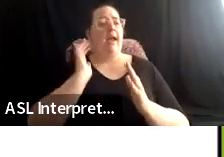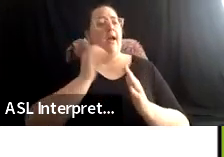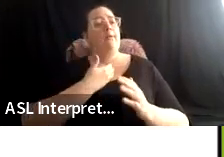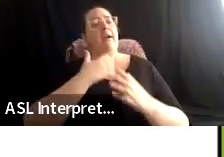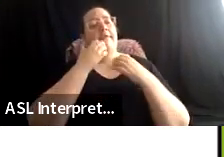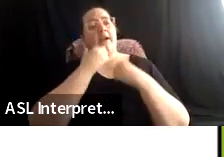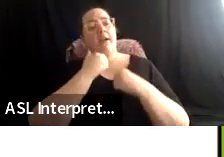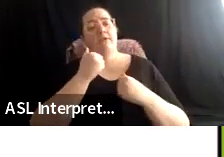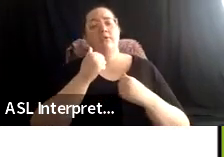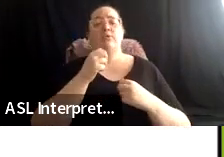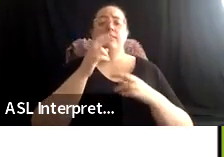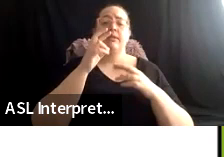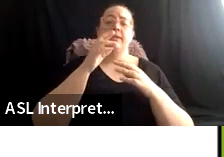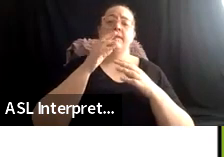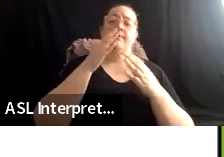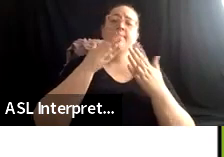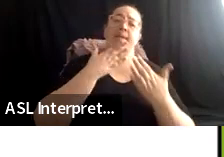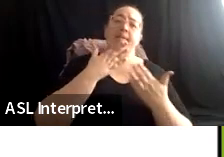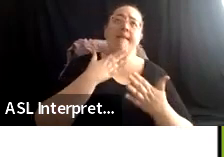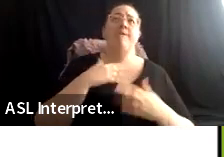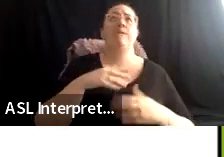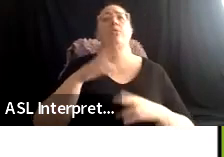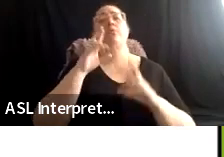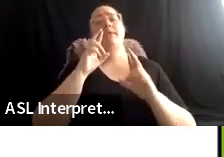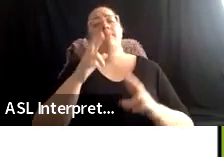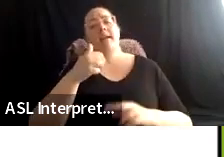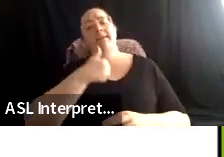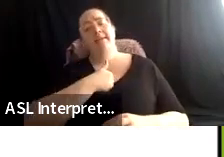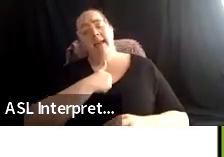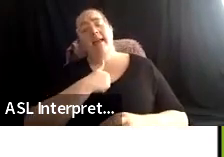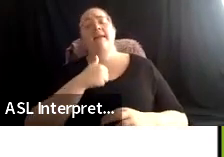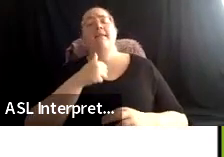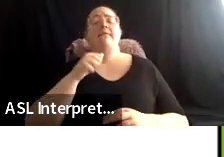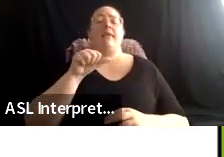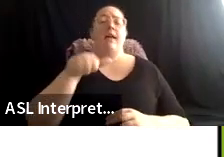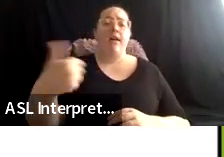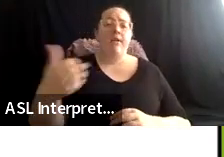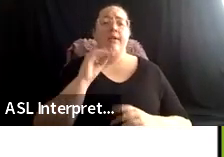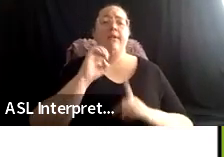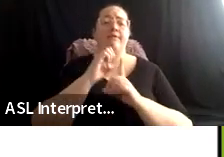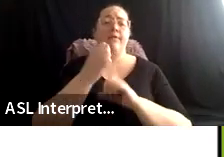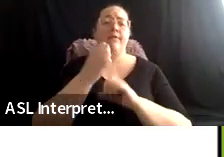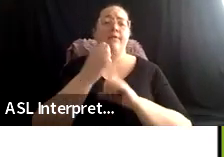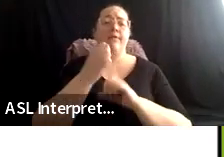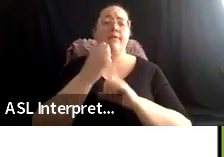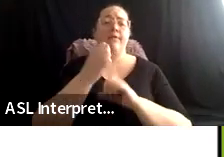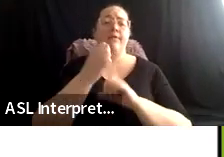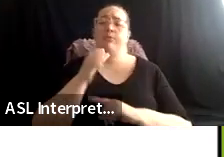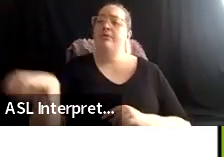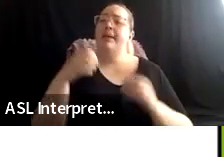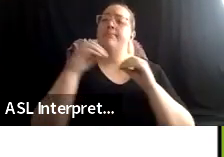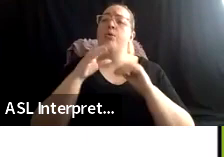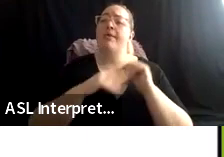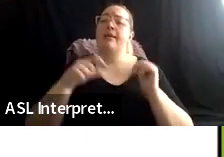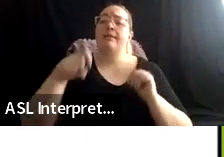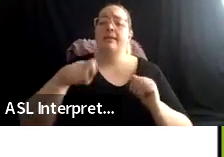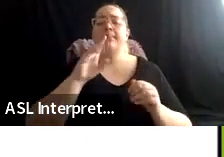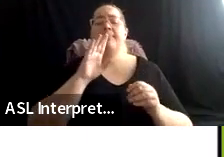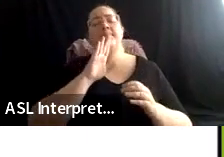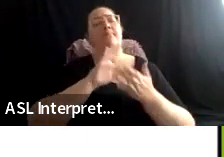others in our environment. Um, don't take more than you need, uh, be of good spirit. And, you and really thinking like